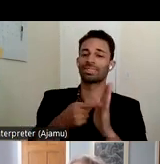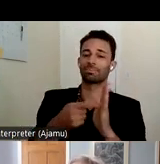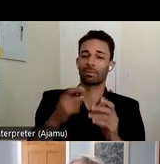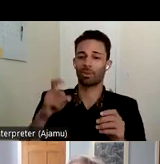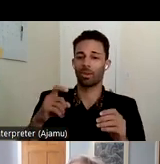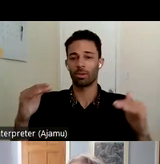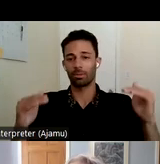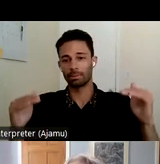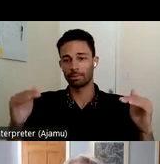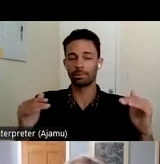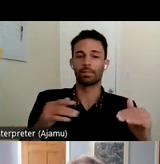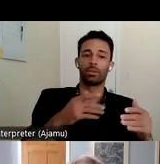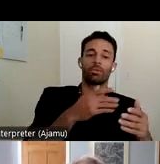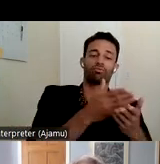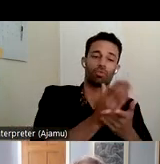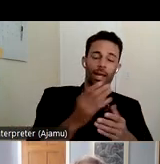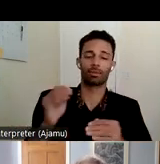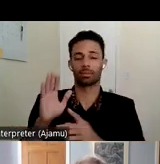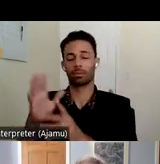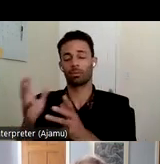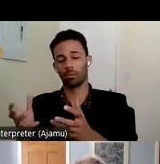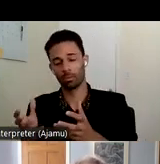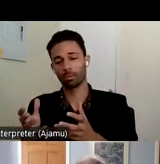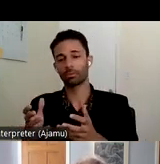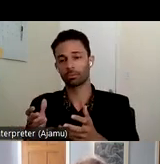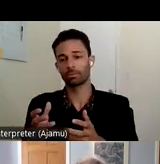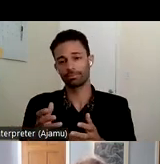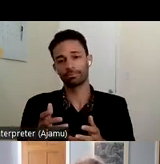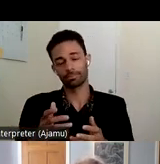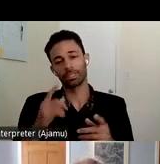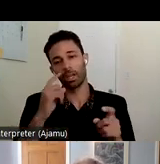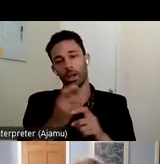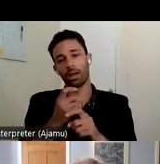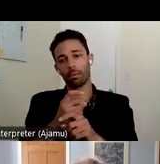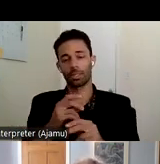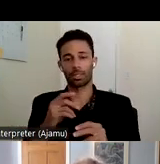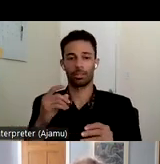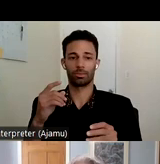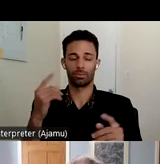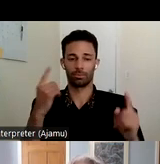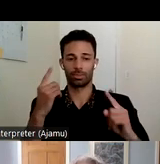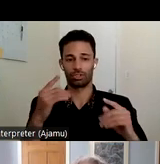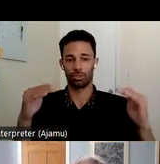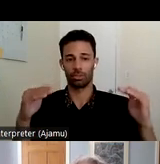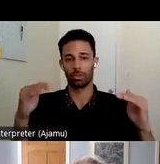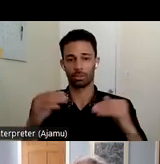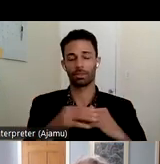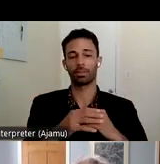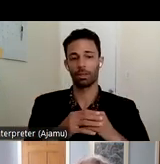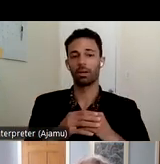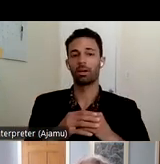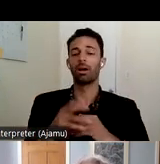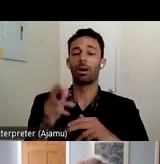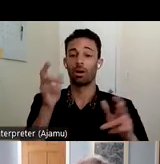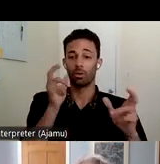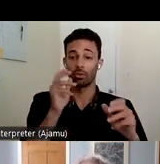but we really need to constantly be looking at that at that balance i've also heard a lot of frustration from aps